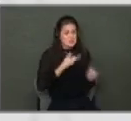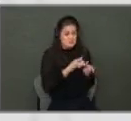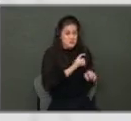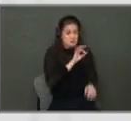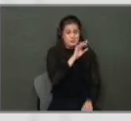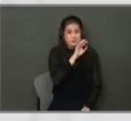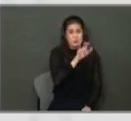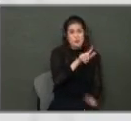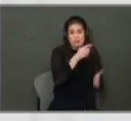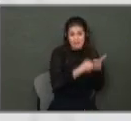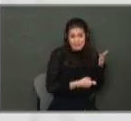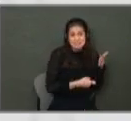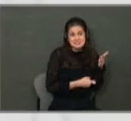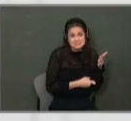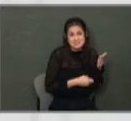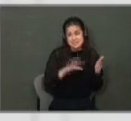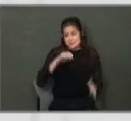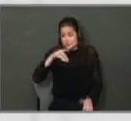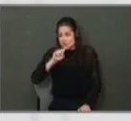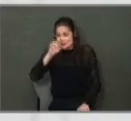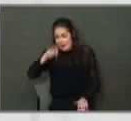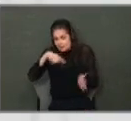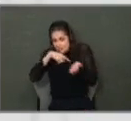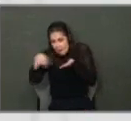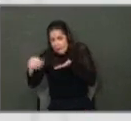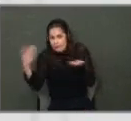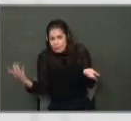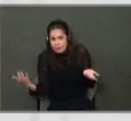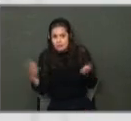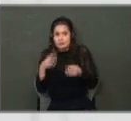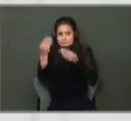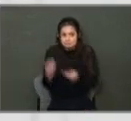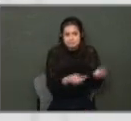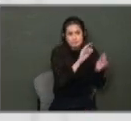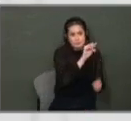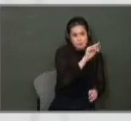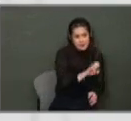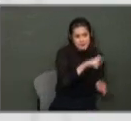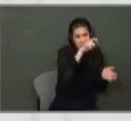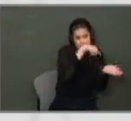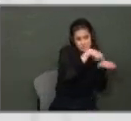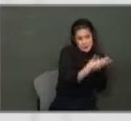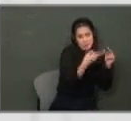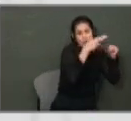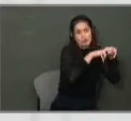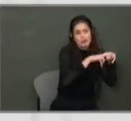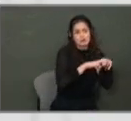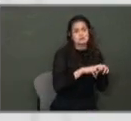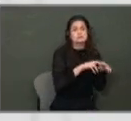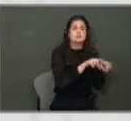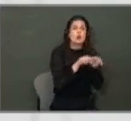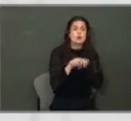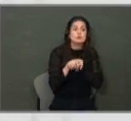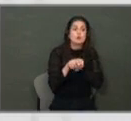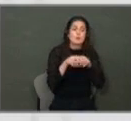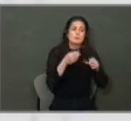prices that CPS was having to pay that gets passed along to the rate payers. A lot of it was demand.